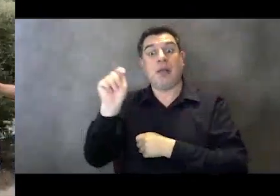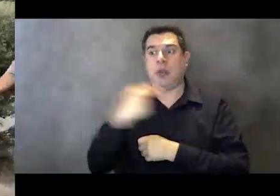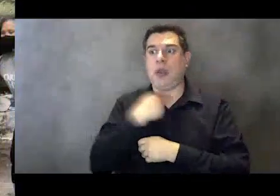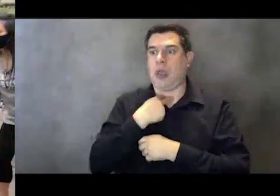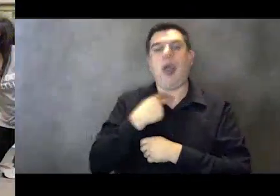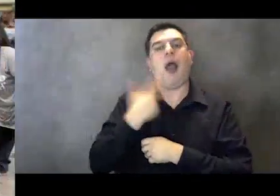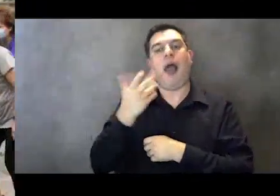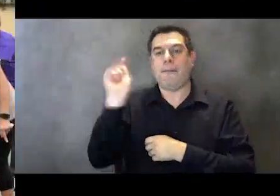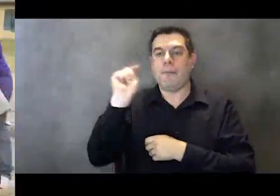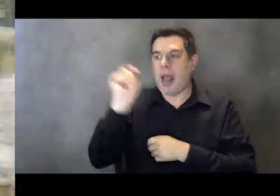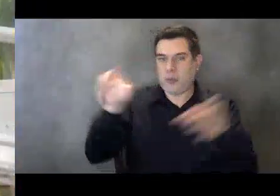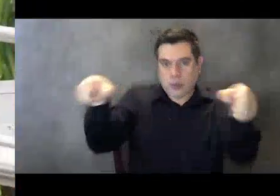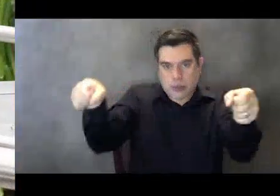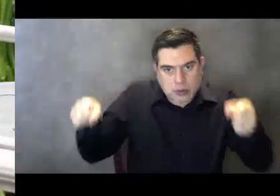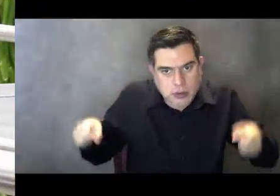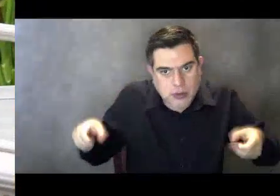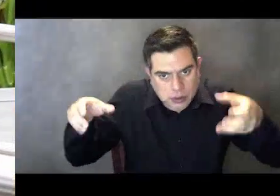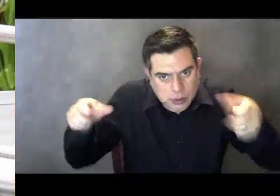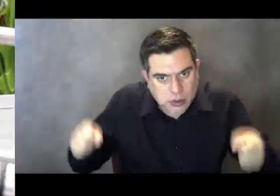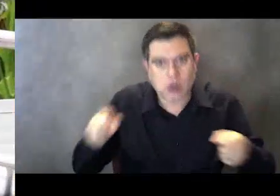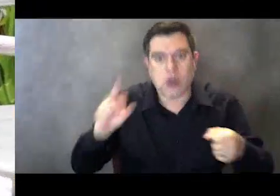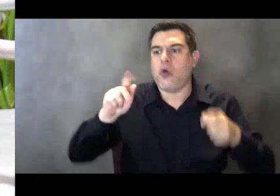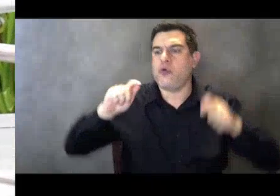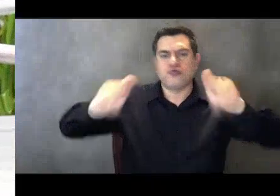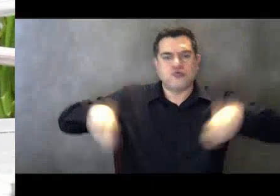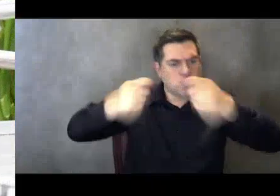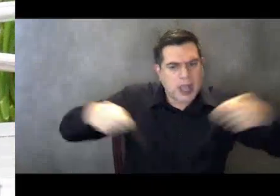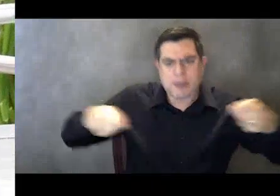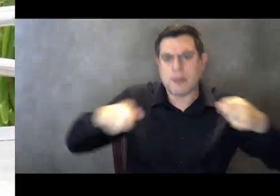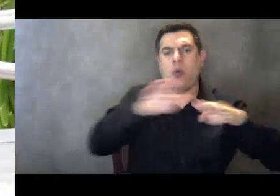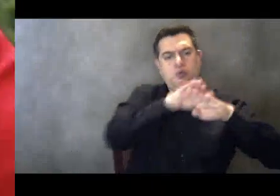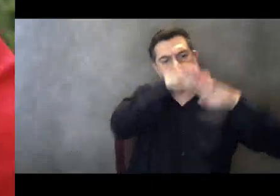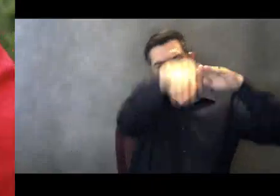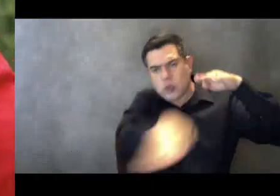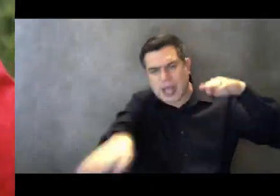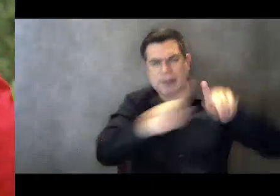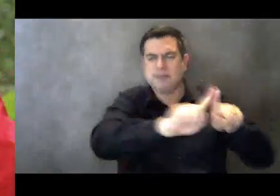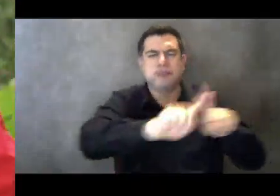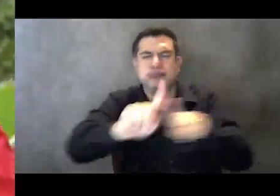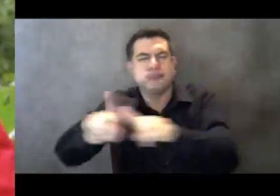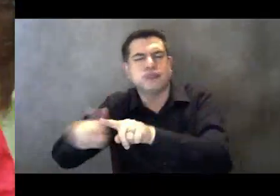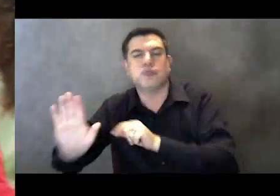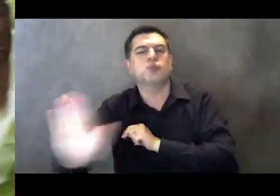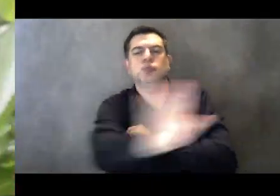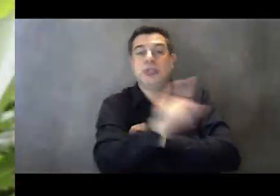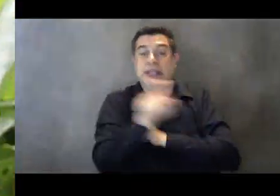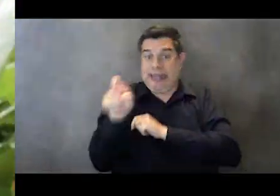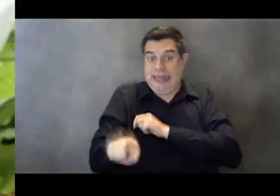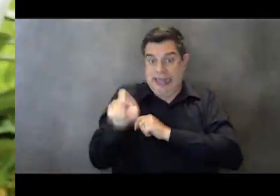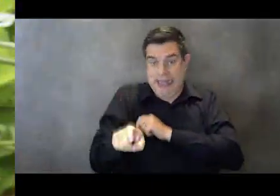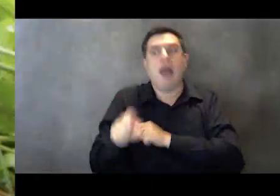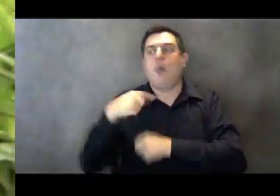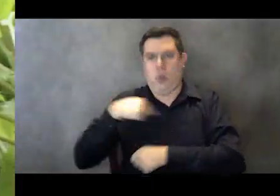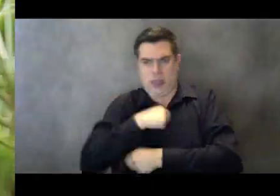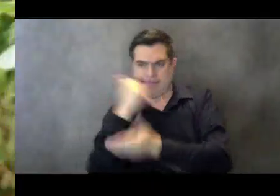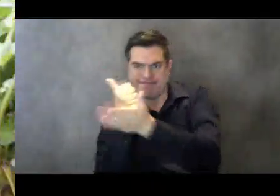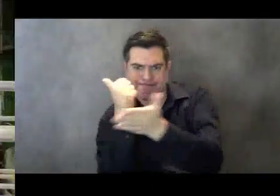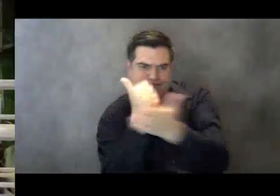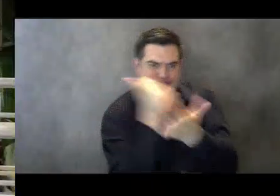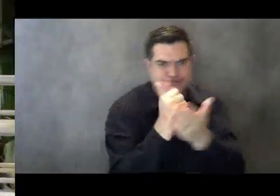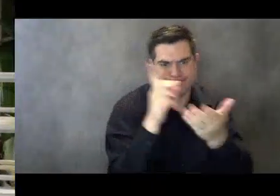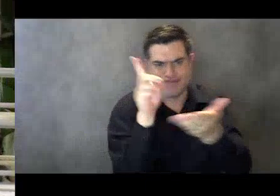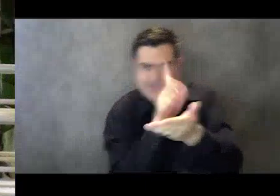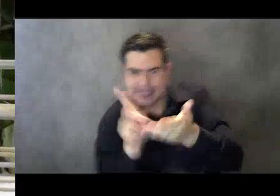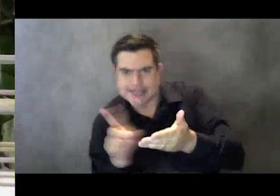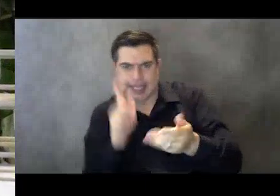and adaptive equipment give our clients the ability to remain in their homes and access the community around them.